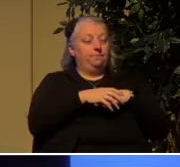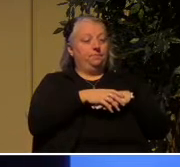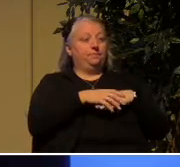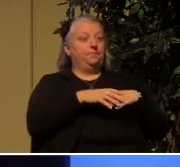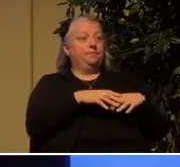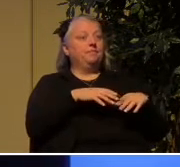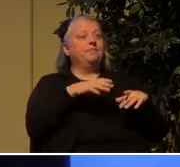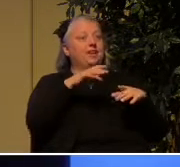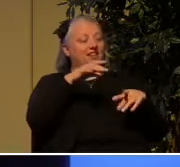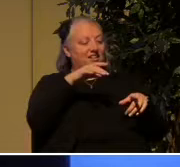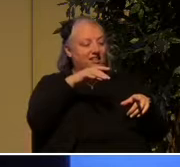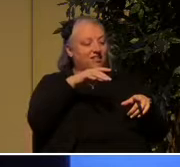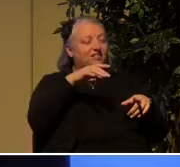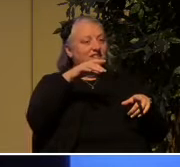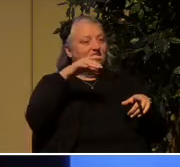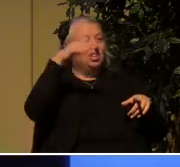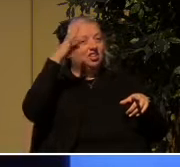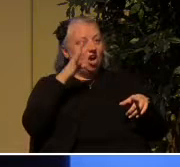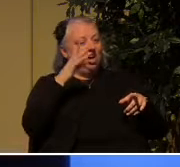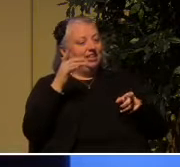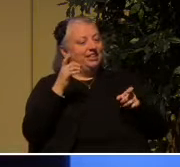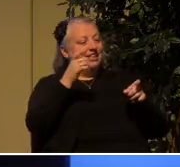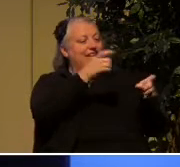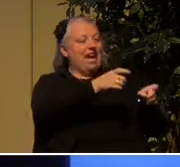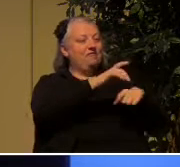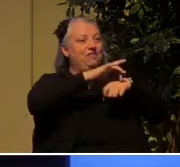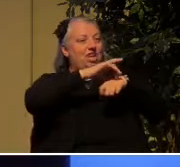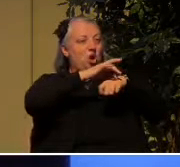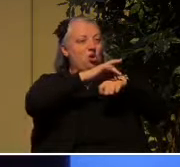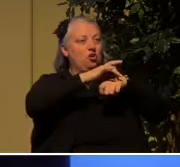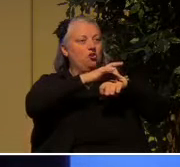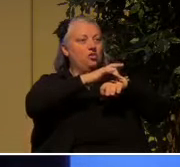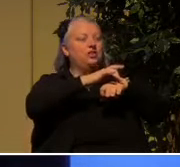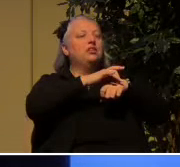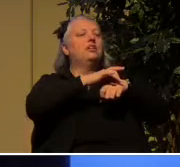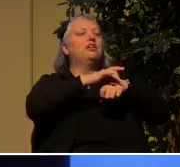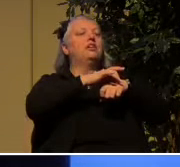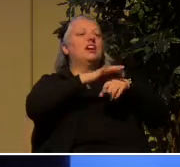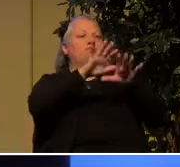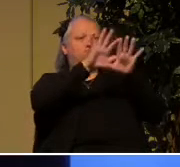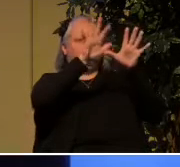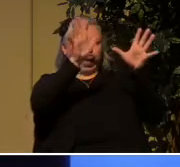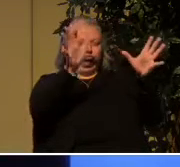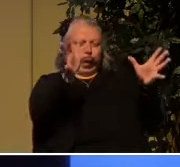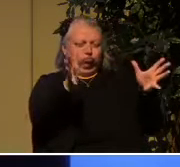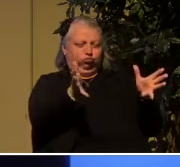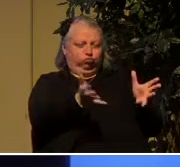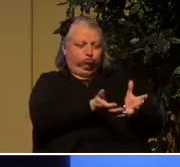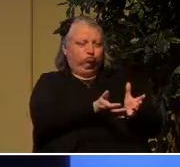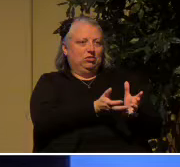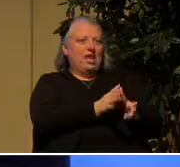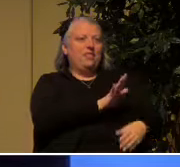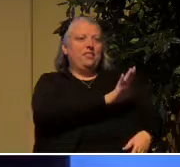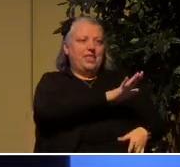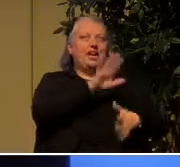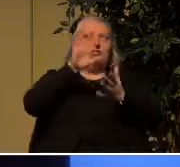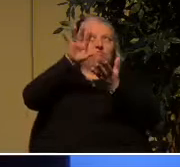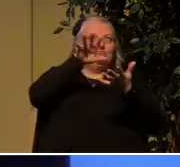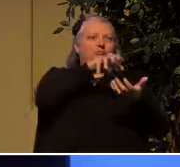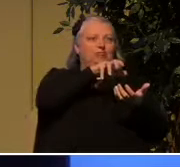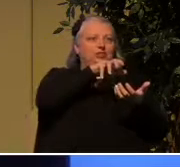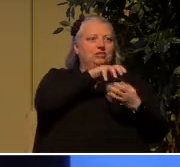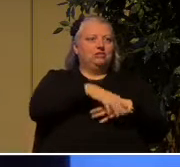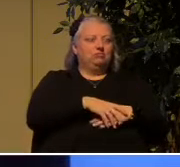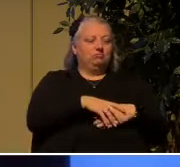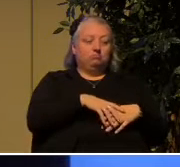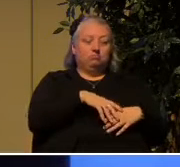as an inheritance to Adam and Eve. And here's the beauty of it. There's nothing they had to do